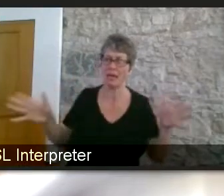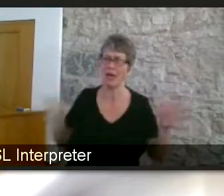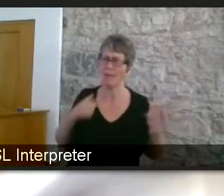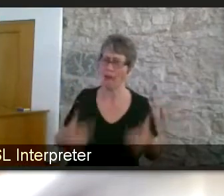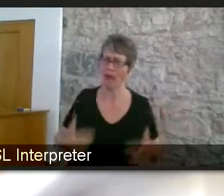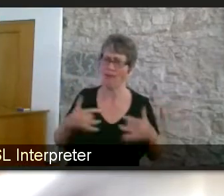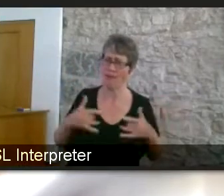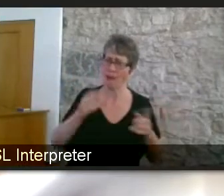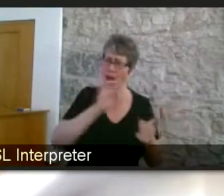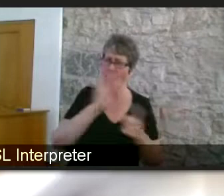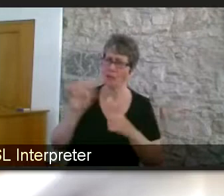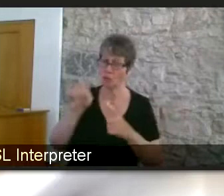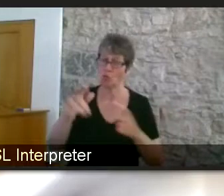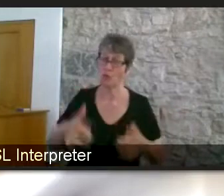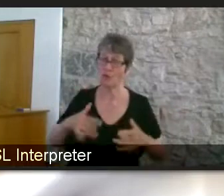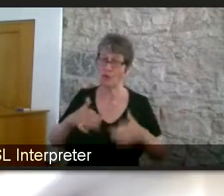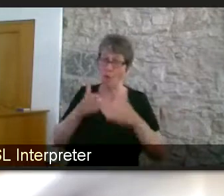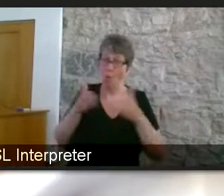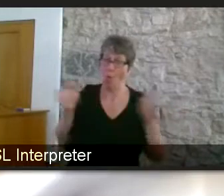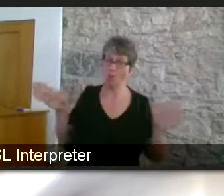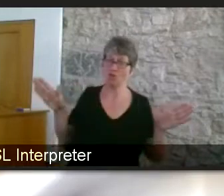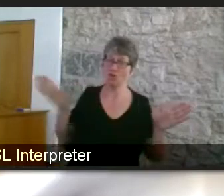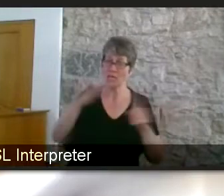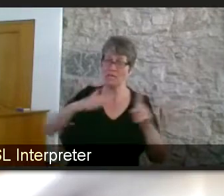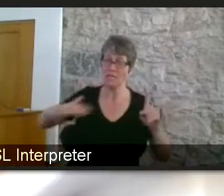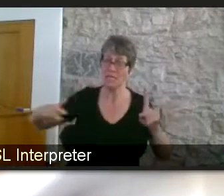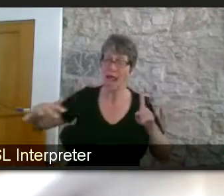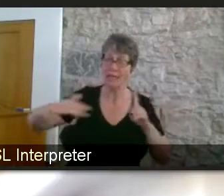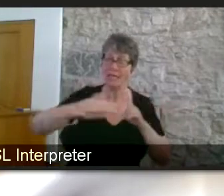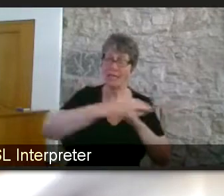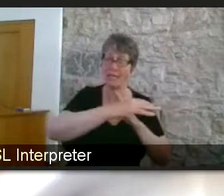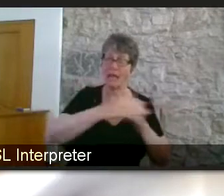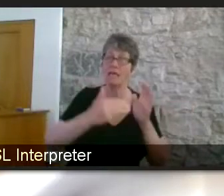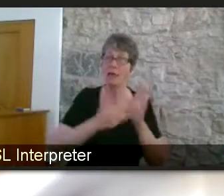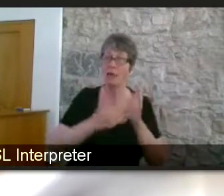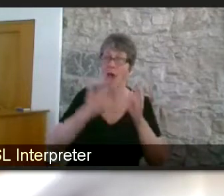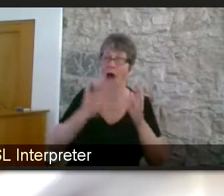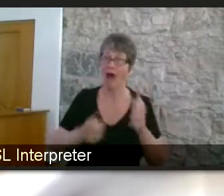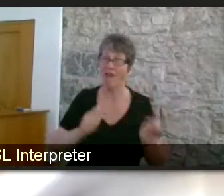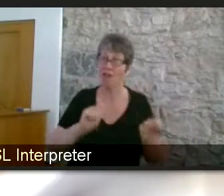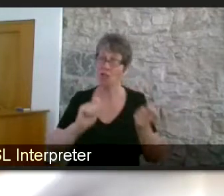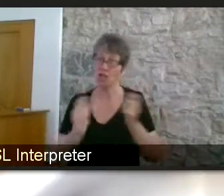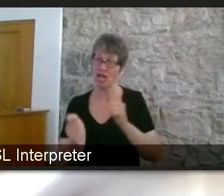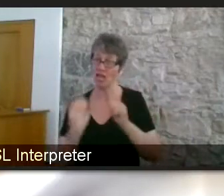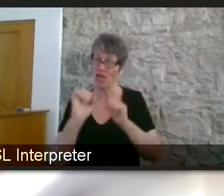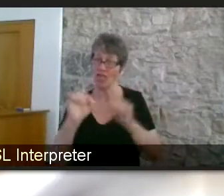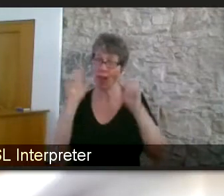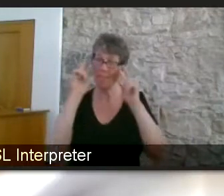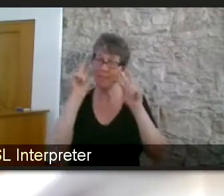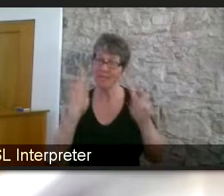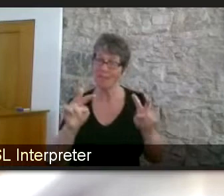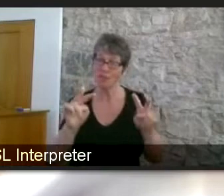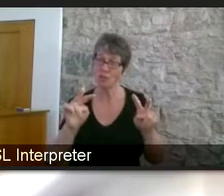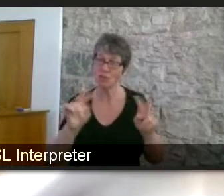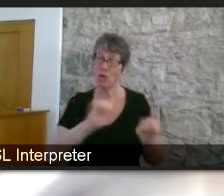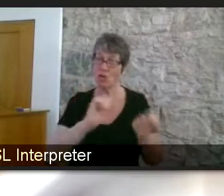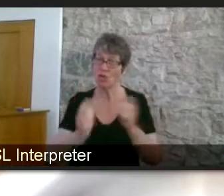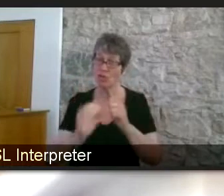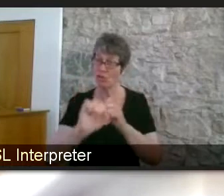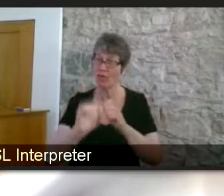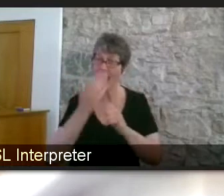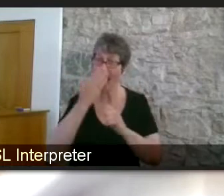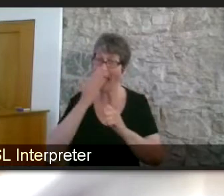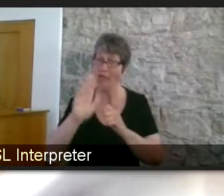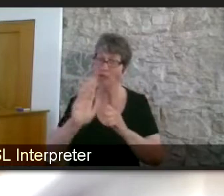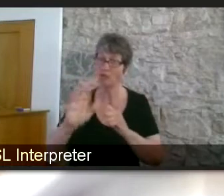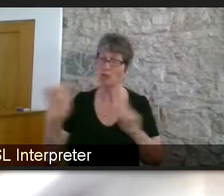views of the wider population in that regard so i don't know who wants to come in probably phil i'll bring in in that one regard are we moving in the right direction in terms